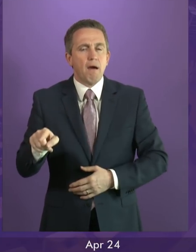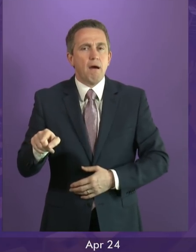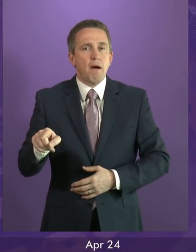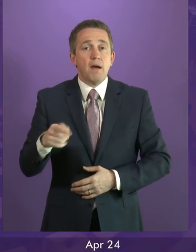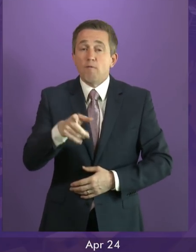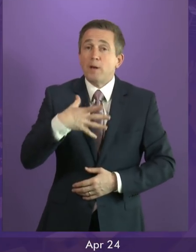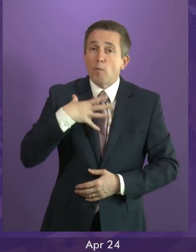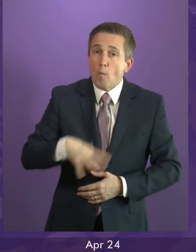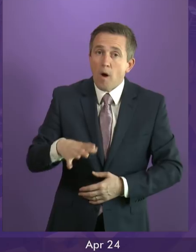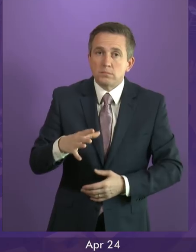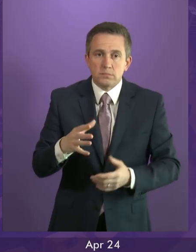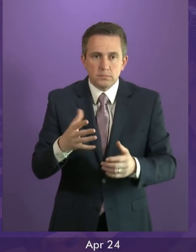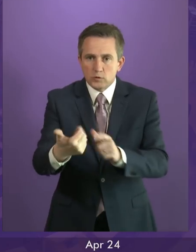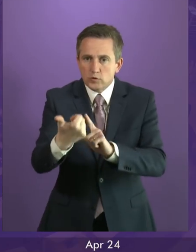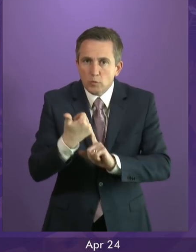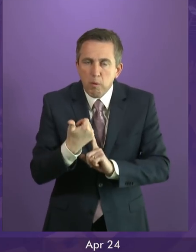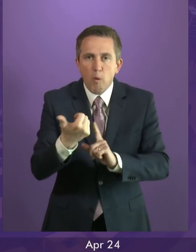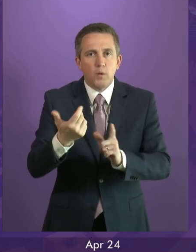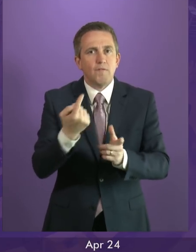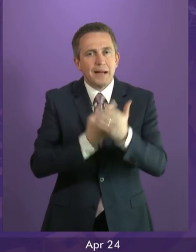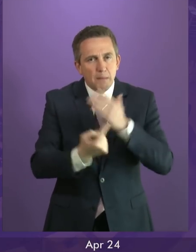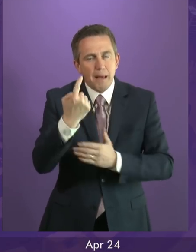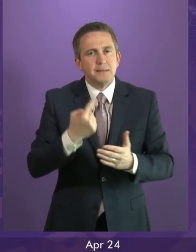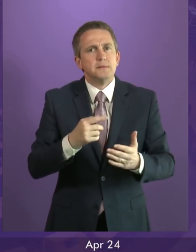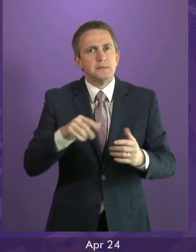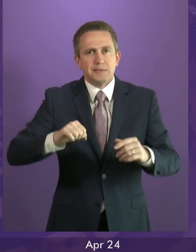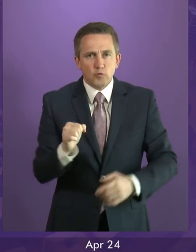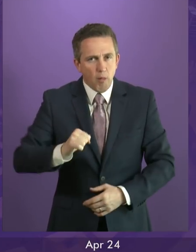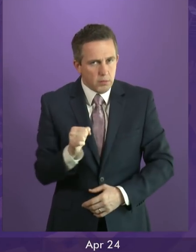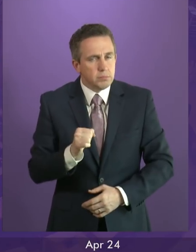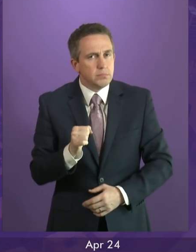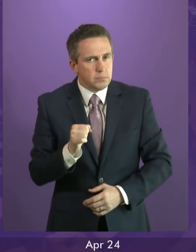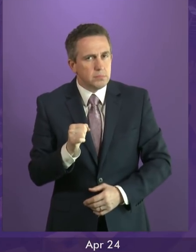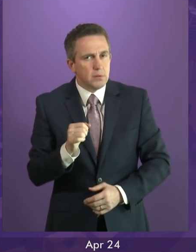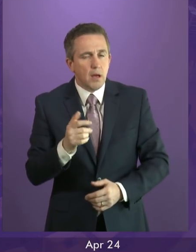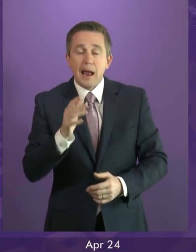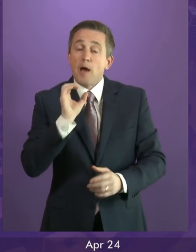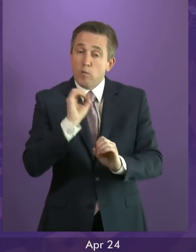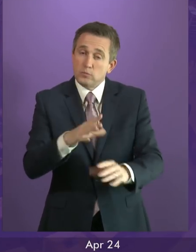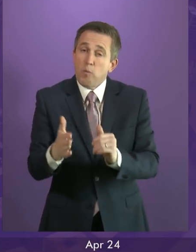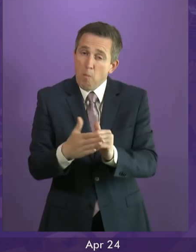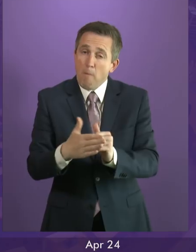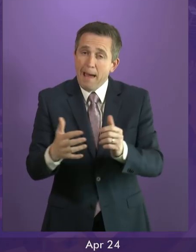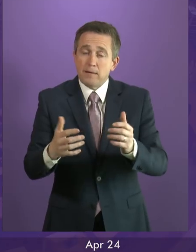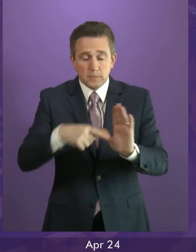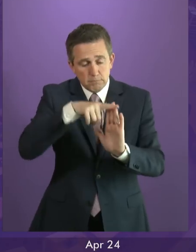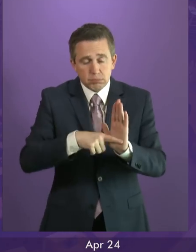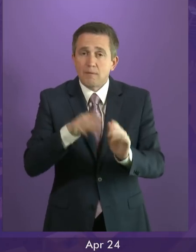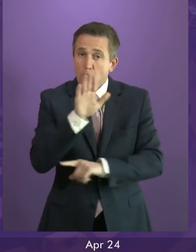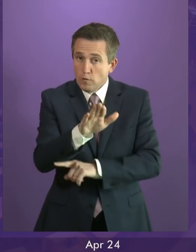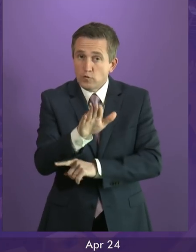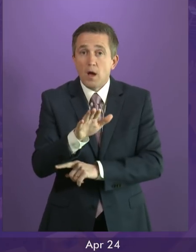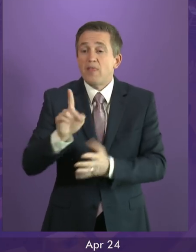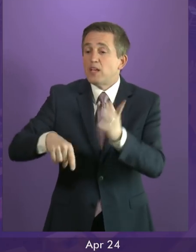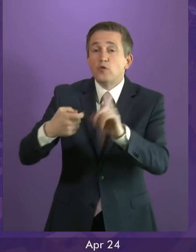further growing the support and the demand for independence, and I will say more later this week about how we build that case, then no UK Government